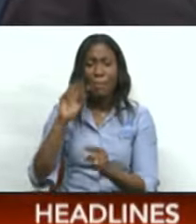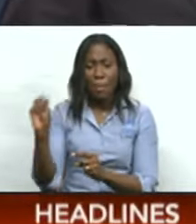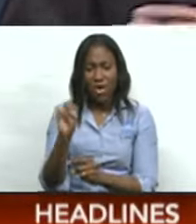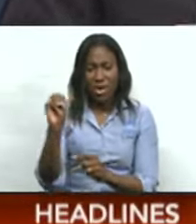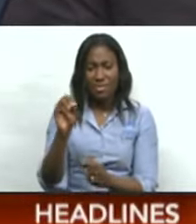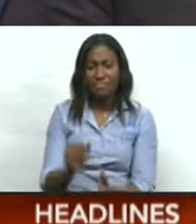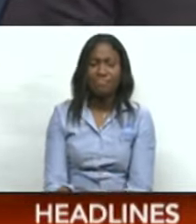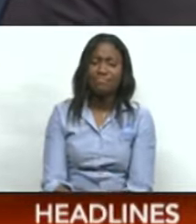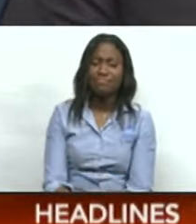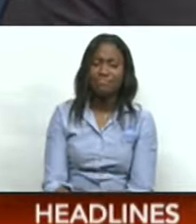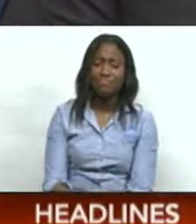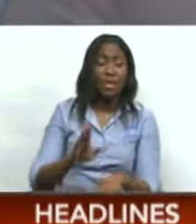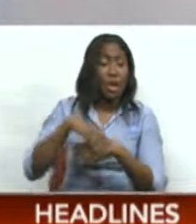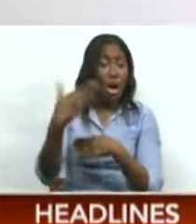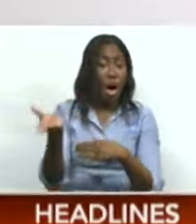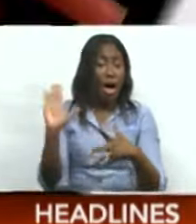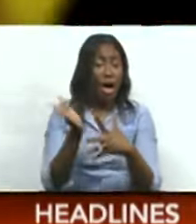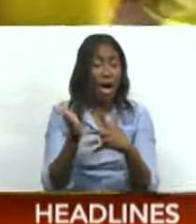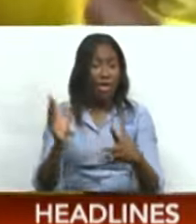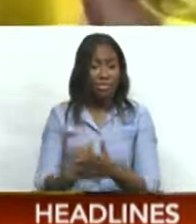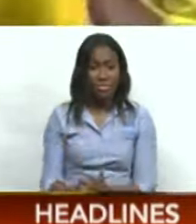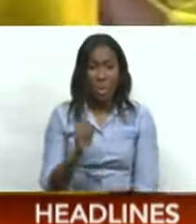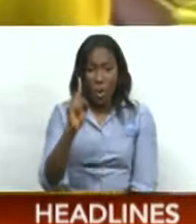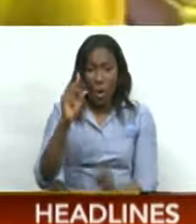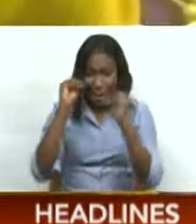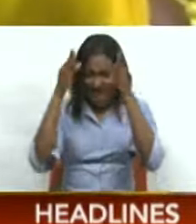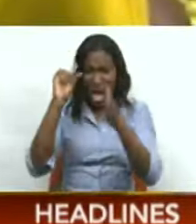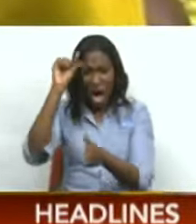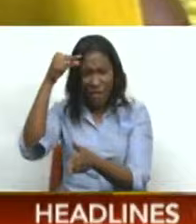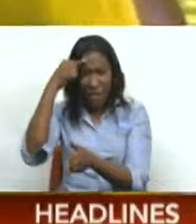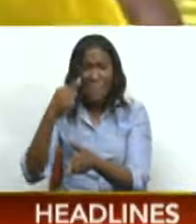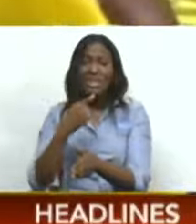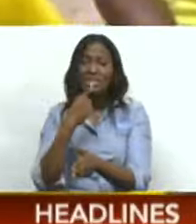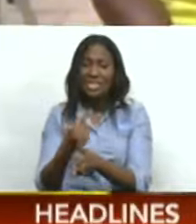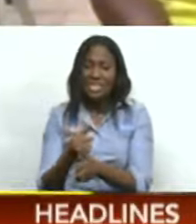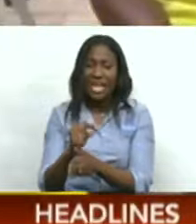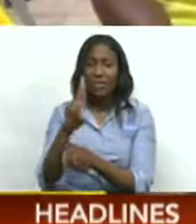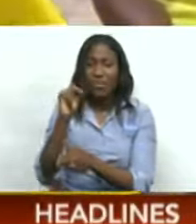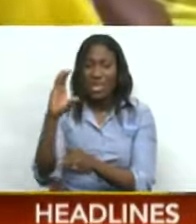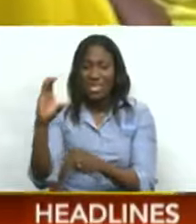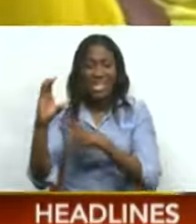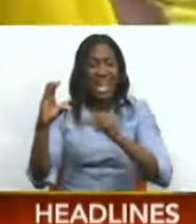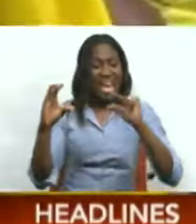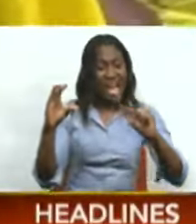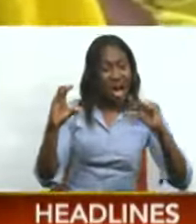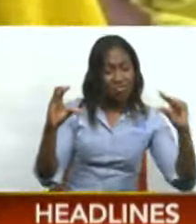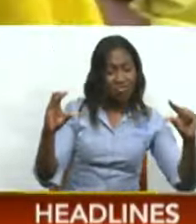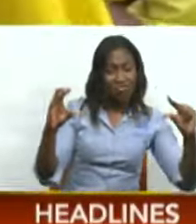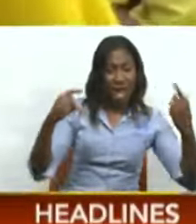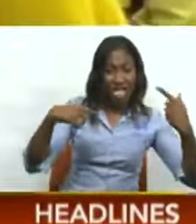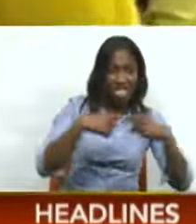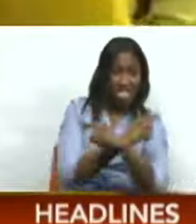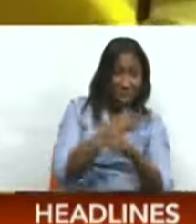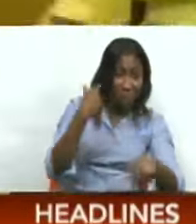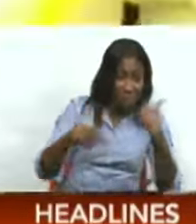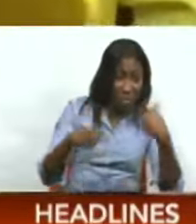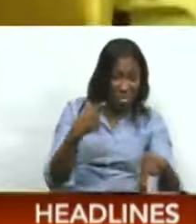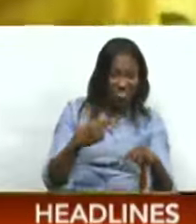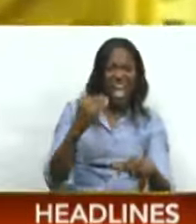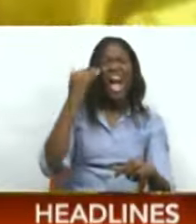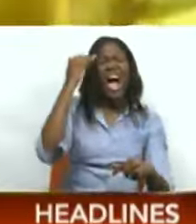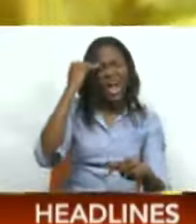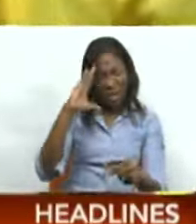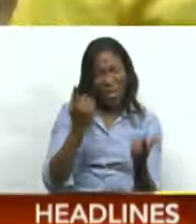Monday. What's still to come? One government minister says the spat between the UNC and NTA leaders comes as no surprise.